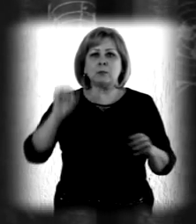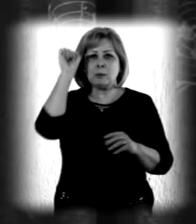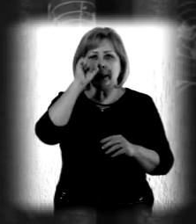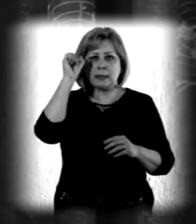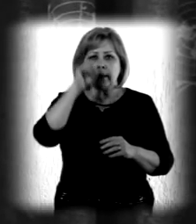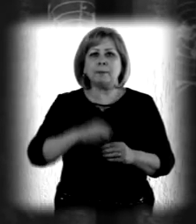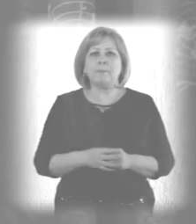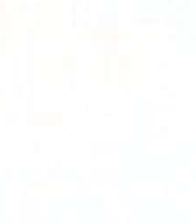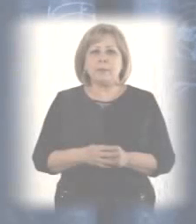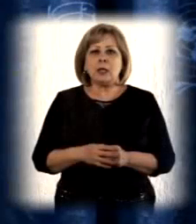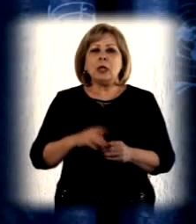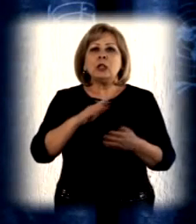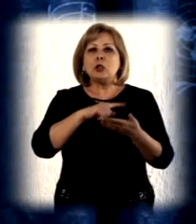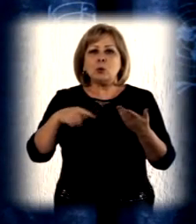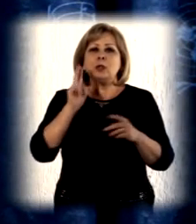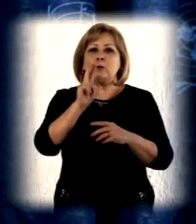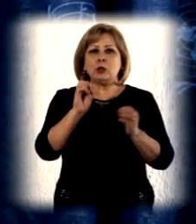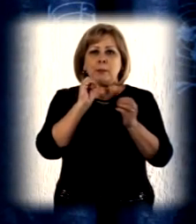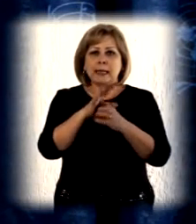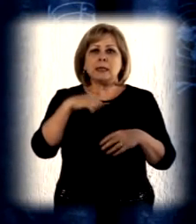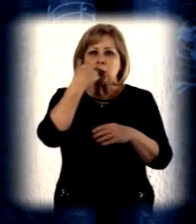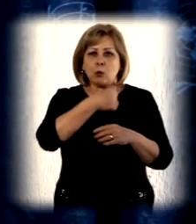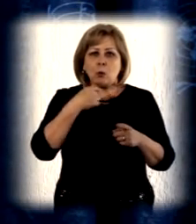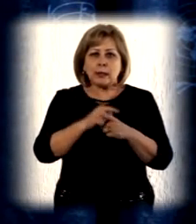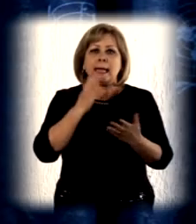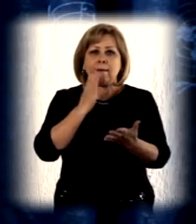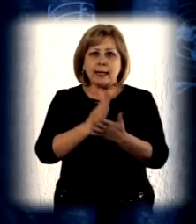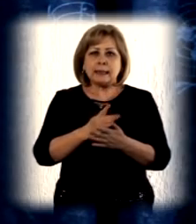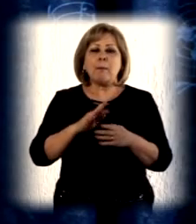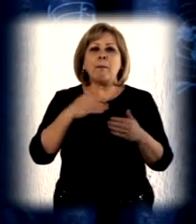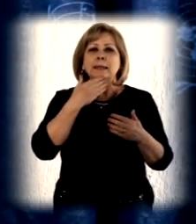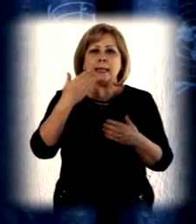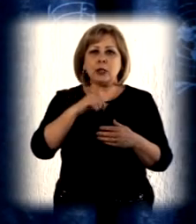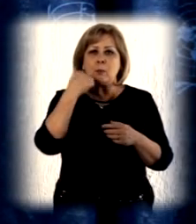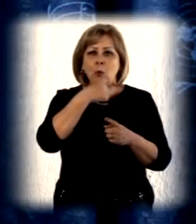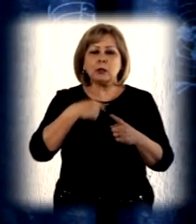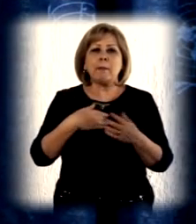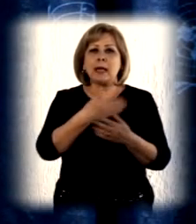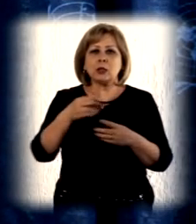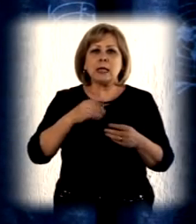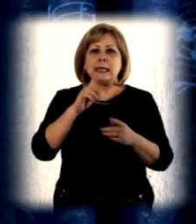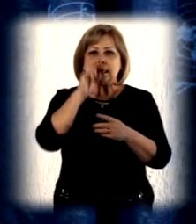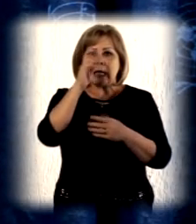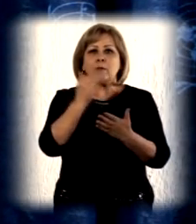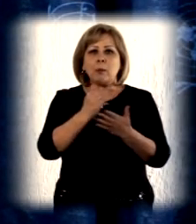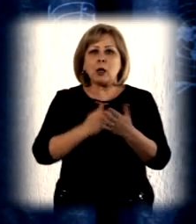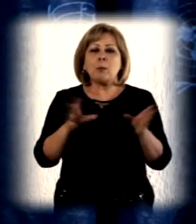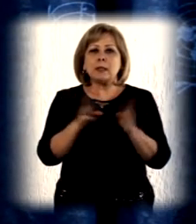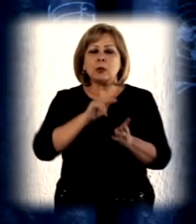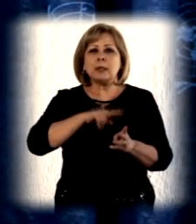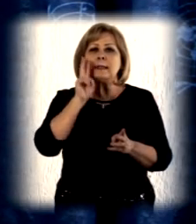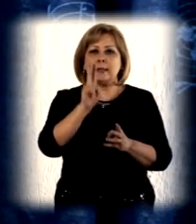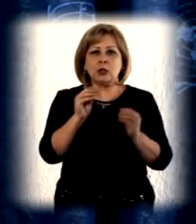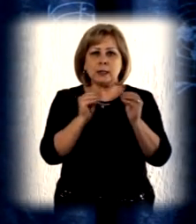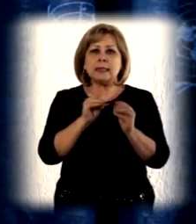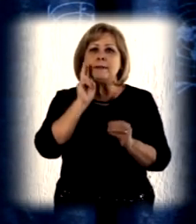with the government of Uzbekistan. This year, 2015, is the last year of our 2010-2015 country program. The